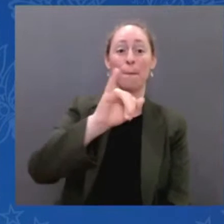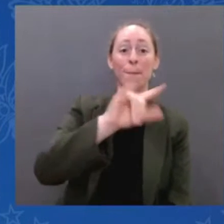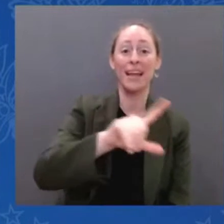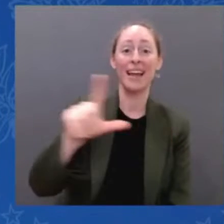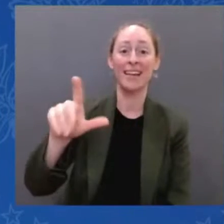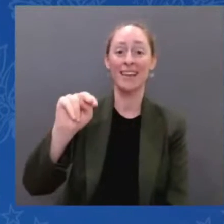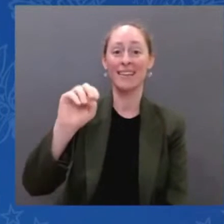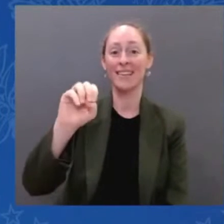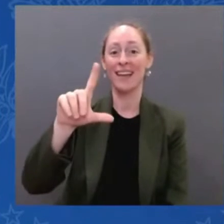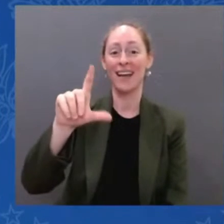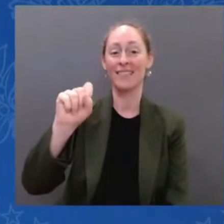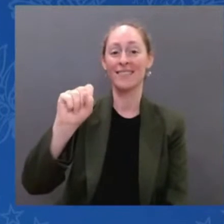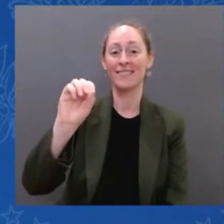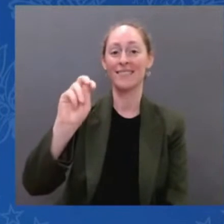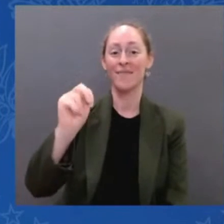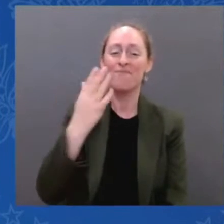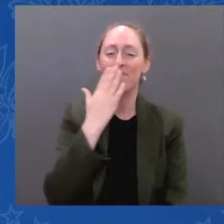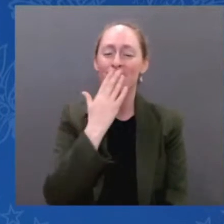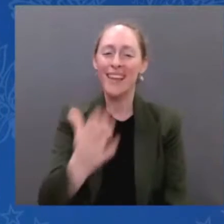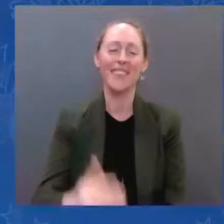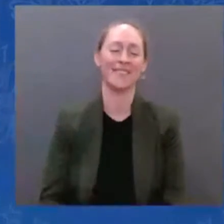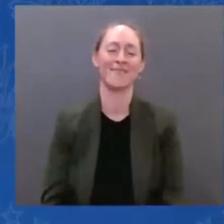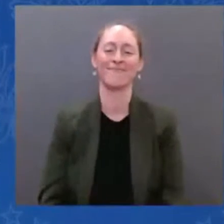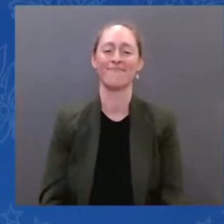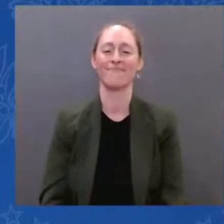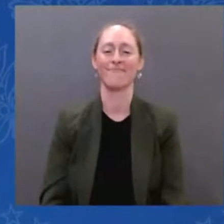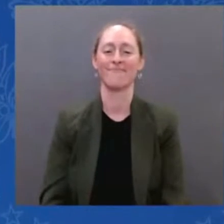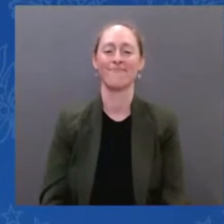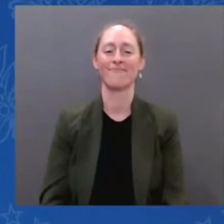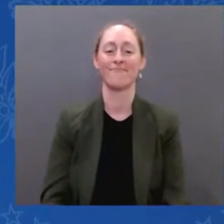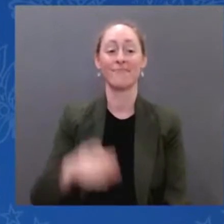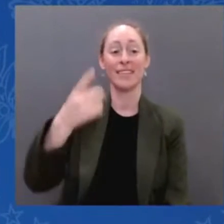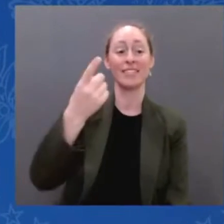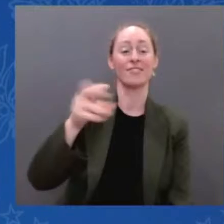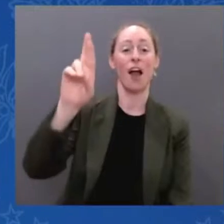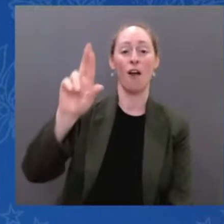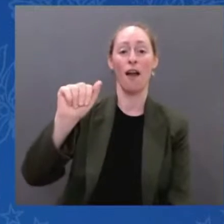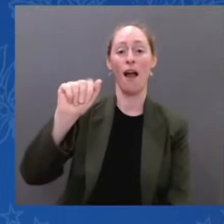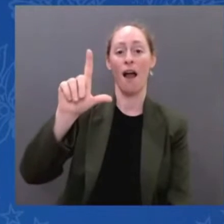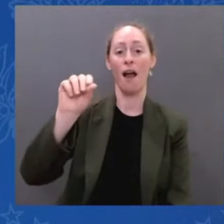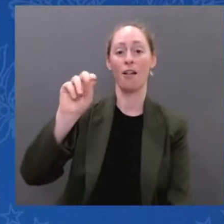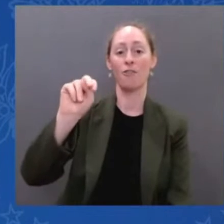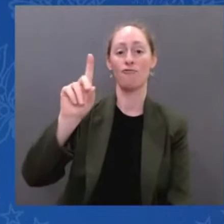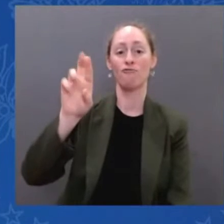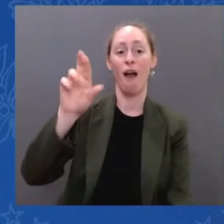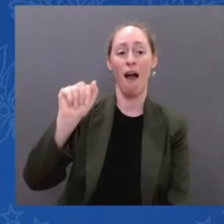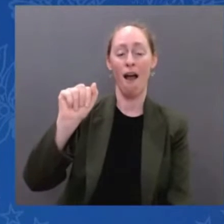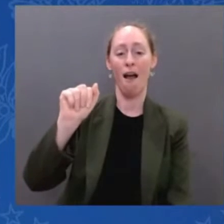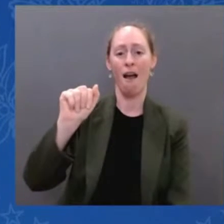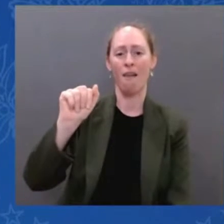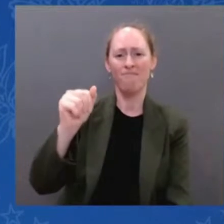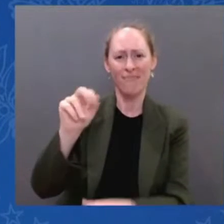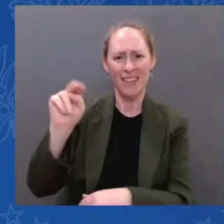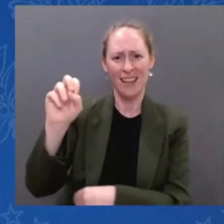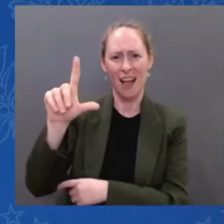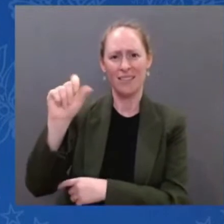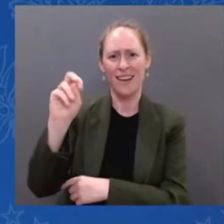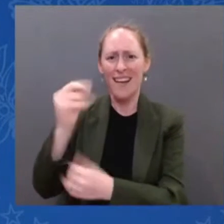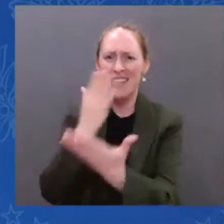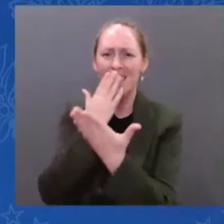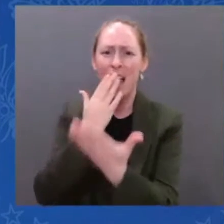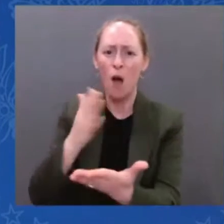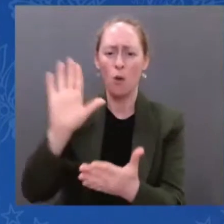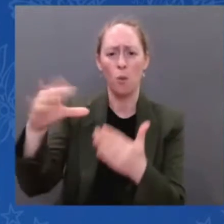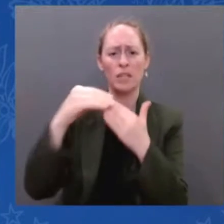And Dr. Nelson, you're doing a great job leading this Office of Science and Technology and Policy. It really is a matter. It really is amazing.